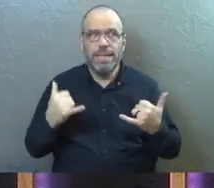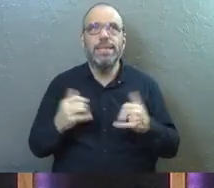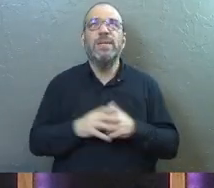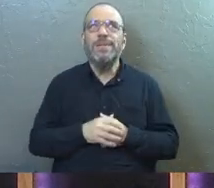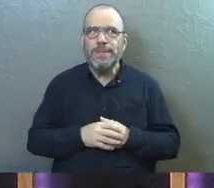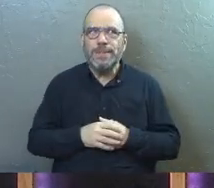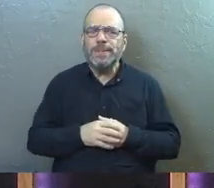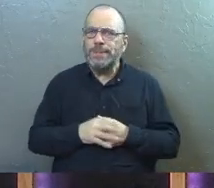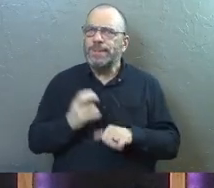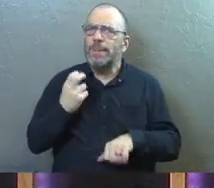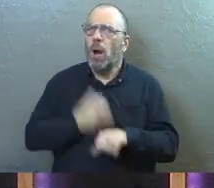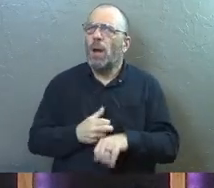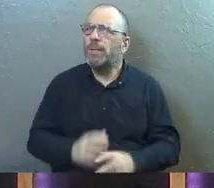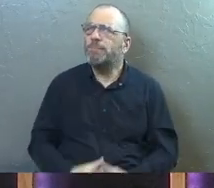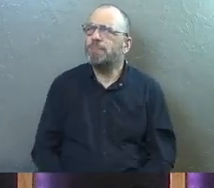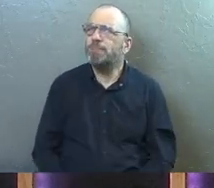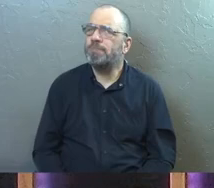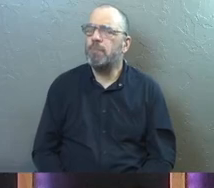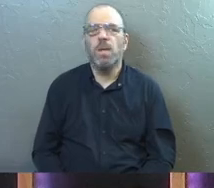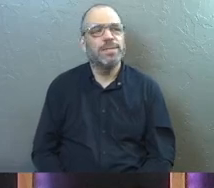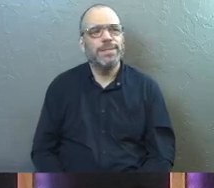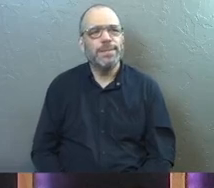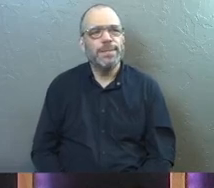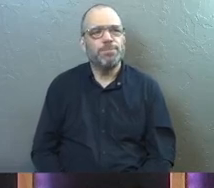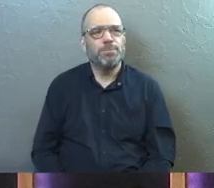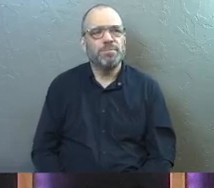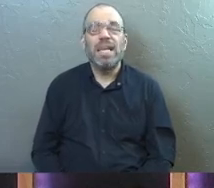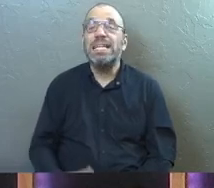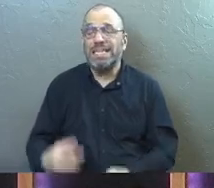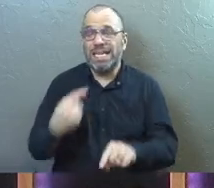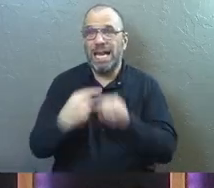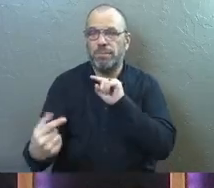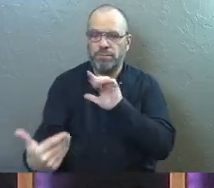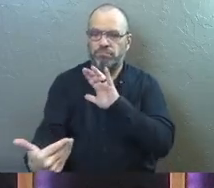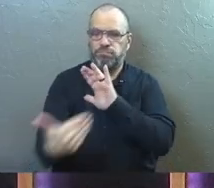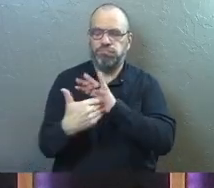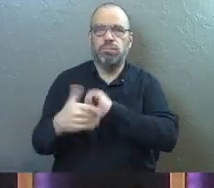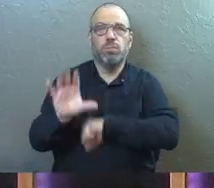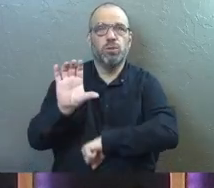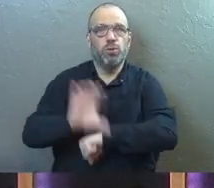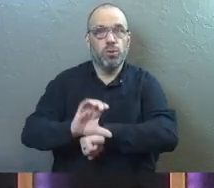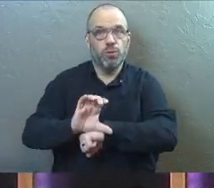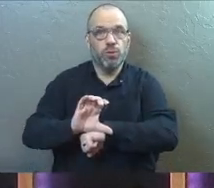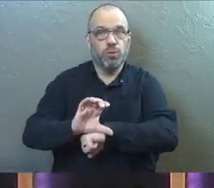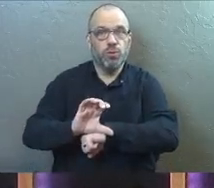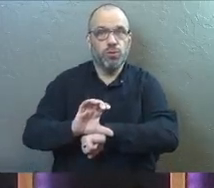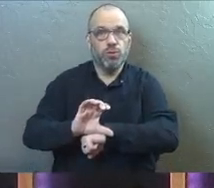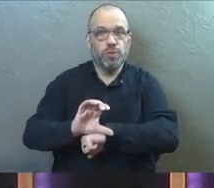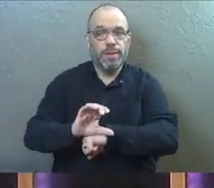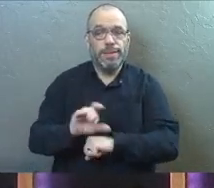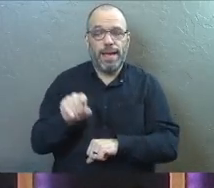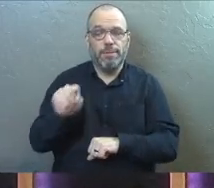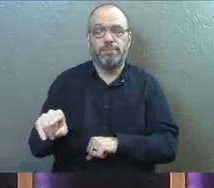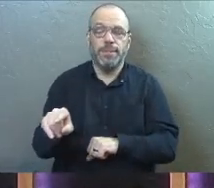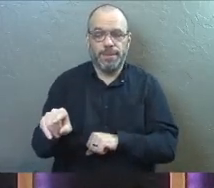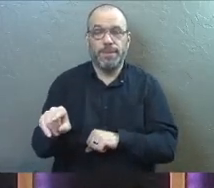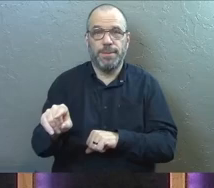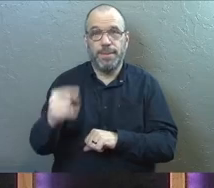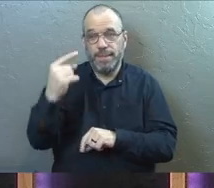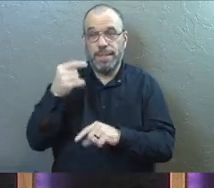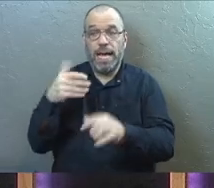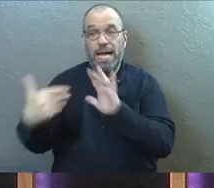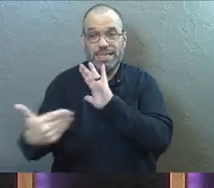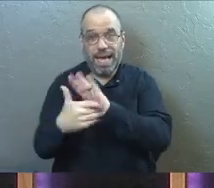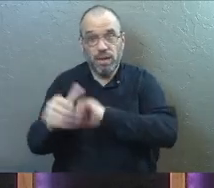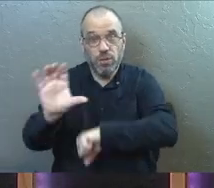another bit of a tough one. It's another attack from the enemy that comes against the church. And he's gonna try to attack